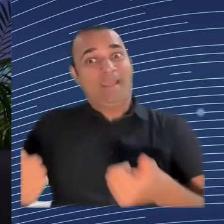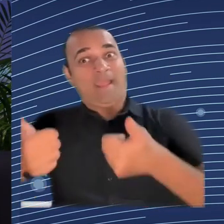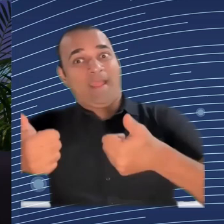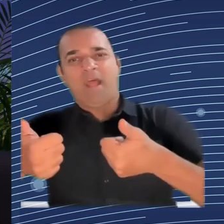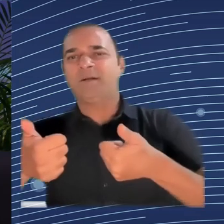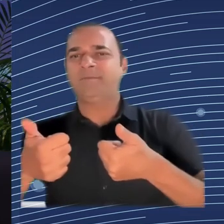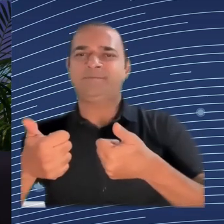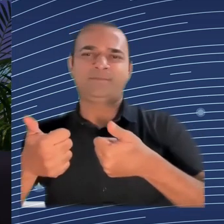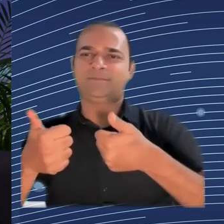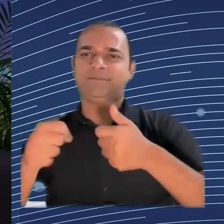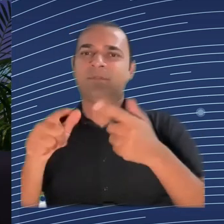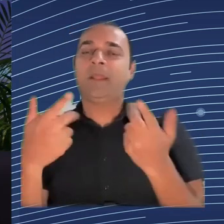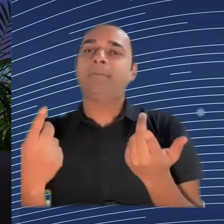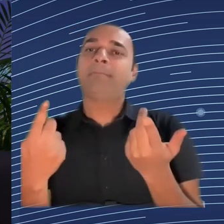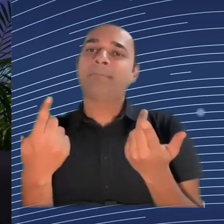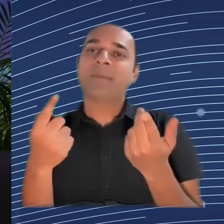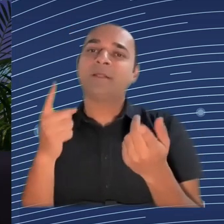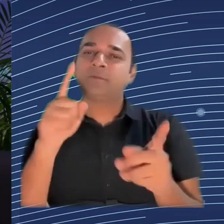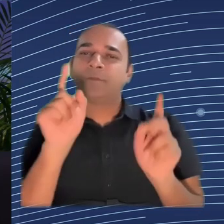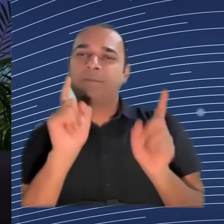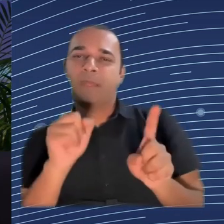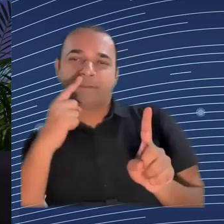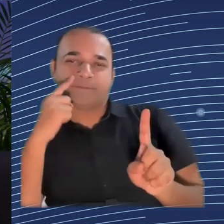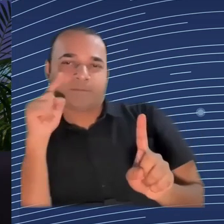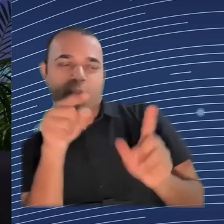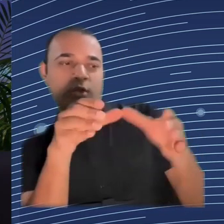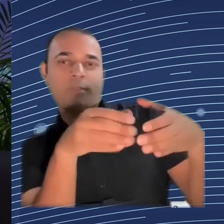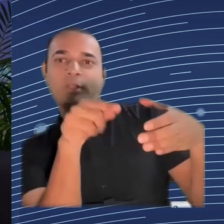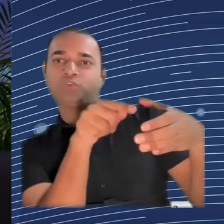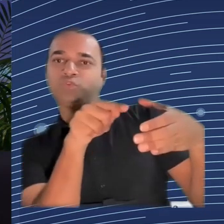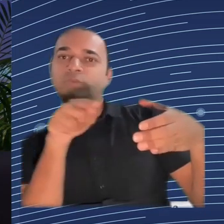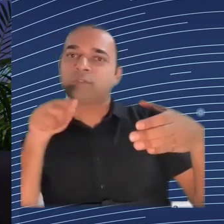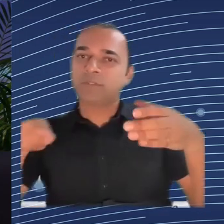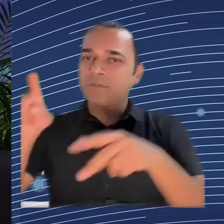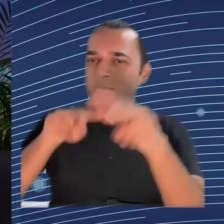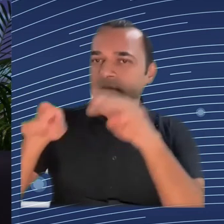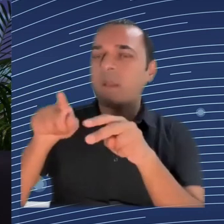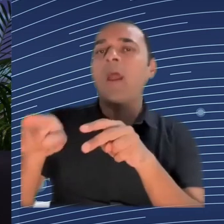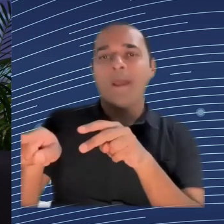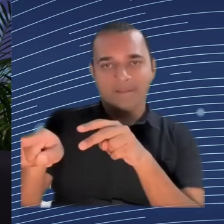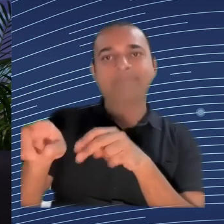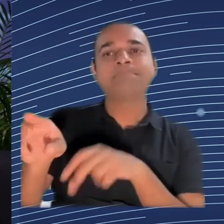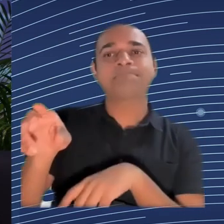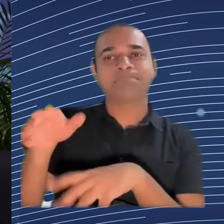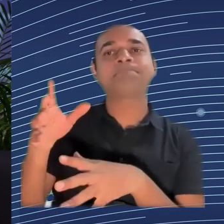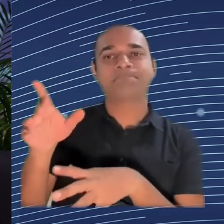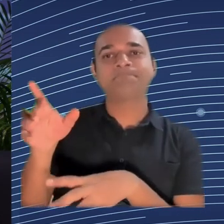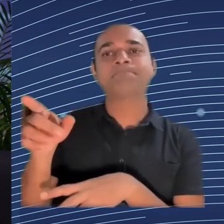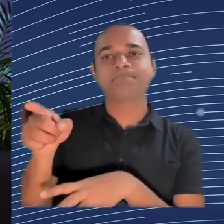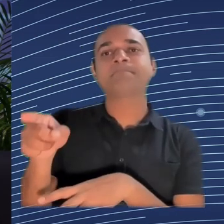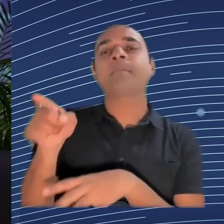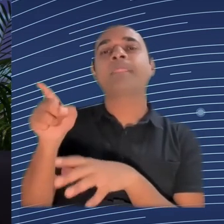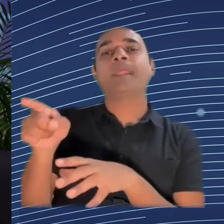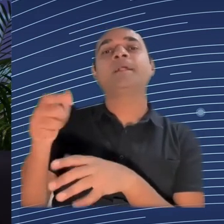linked with a very high risk when it comes to the social rights, the respect of the social rights. The European legislation